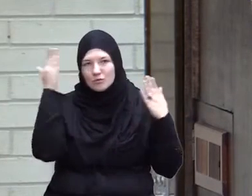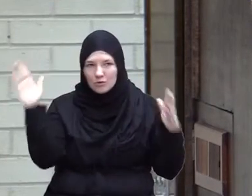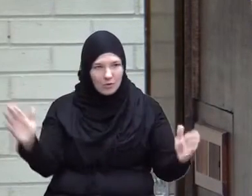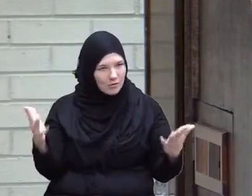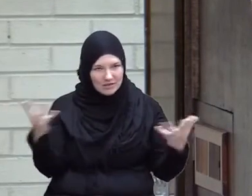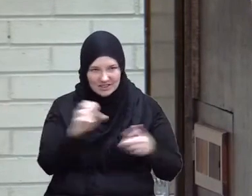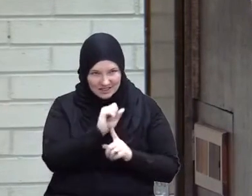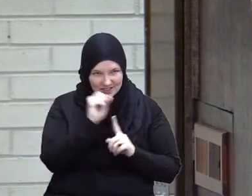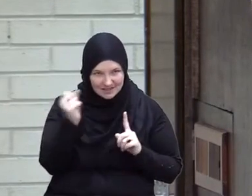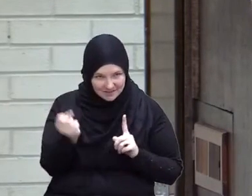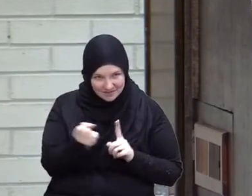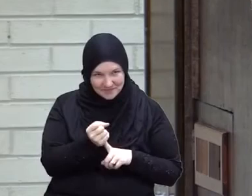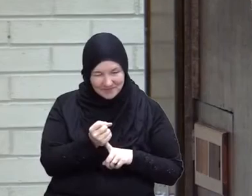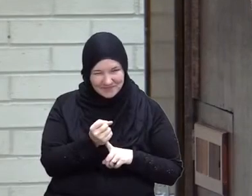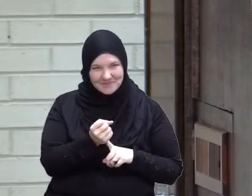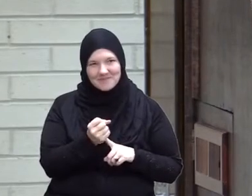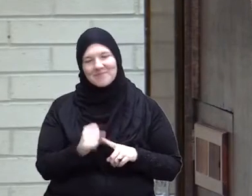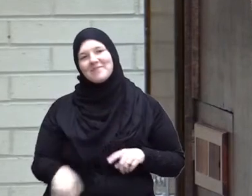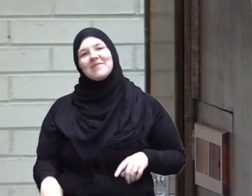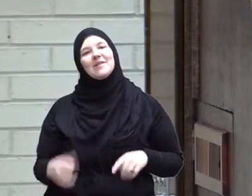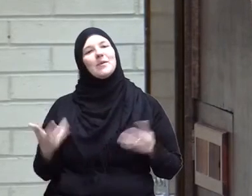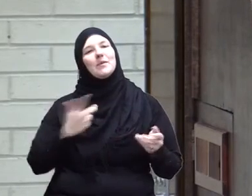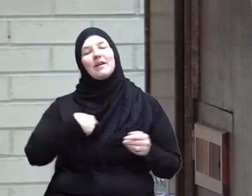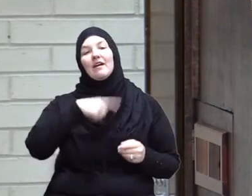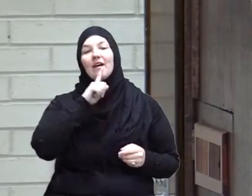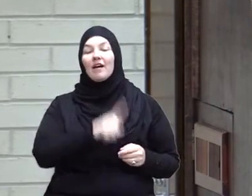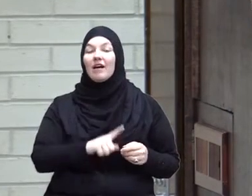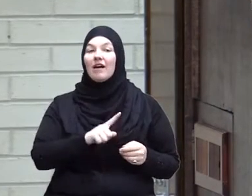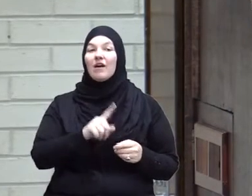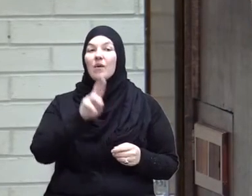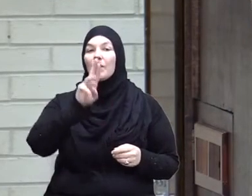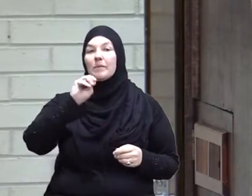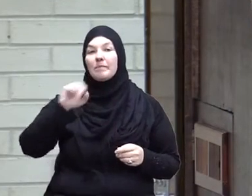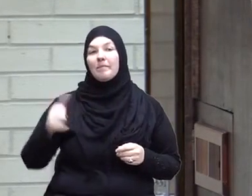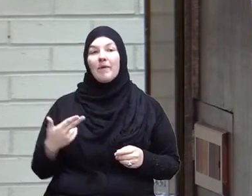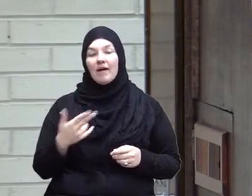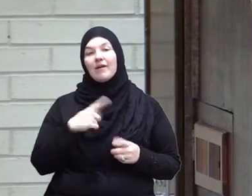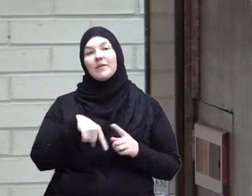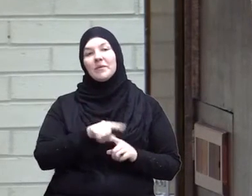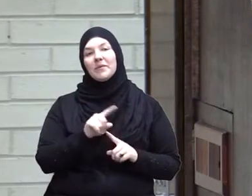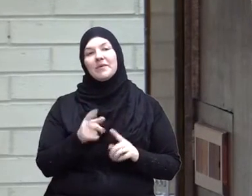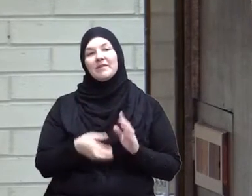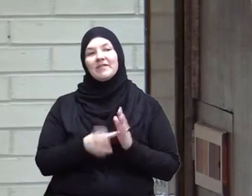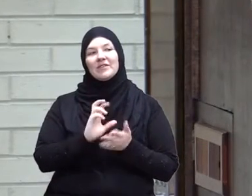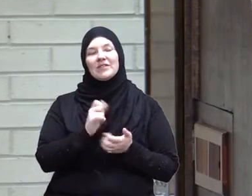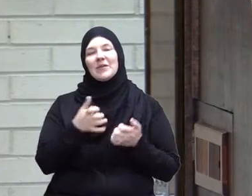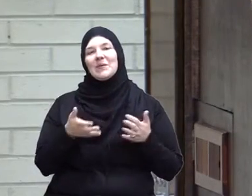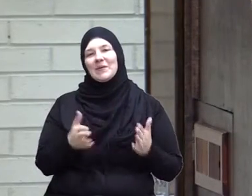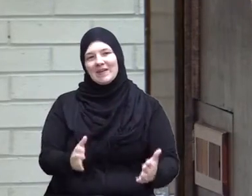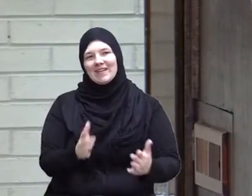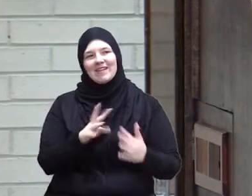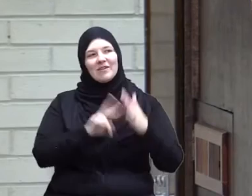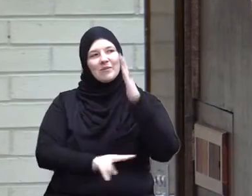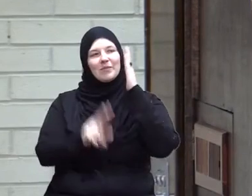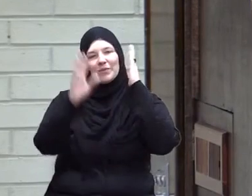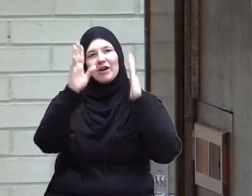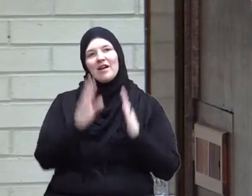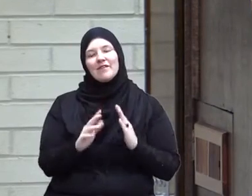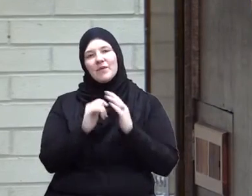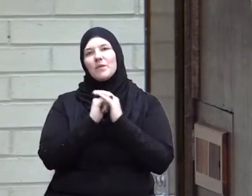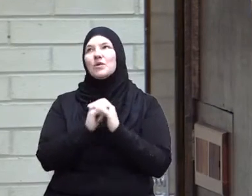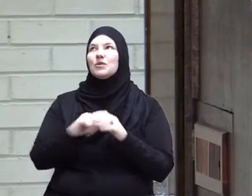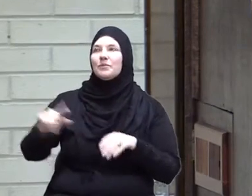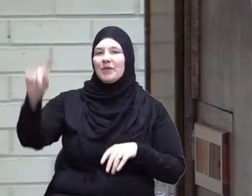situation is so we are the ummah that is reviving the way prophets worship Allah